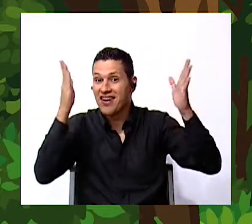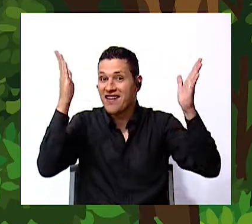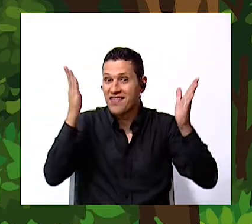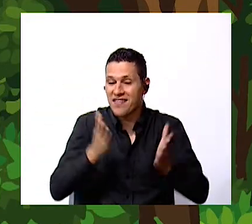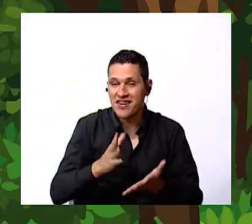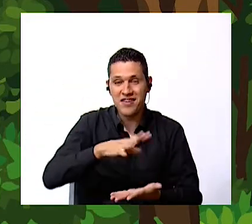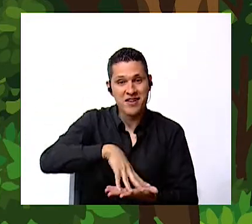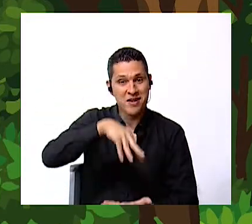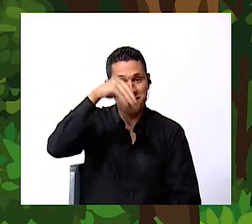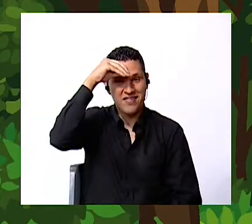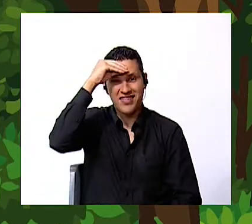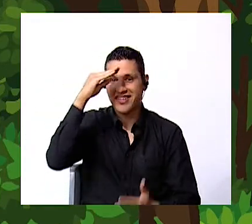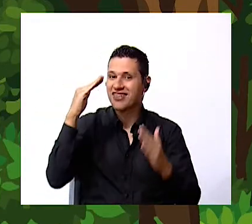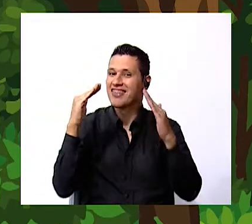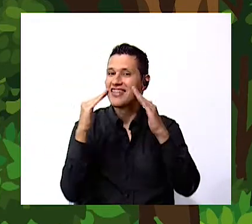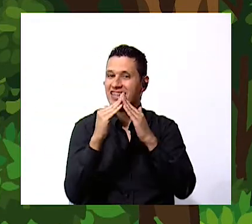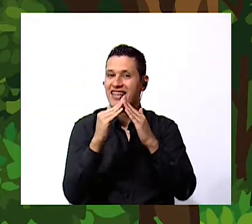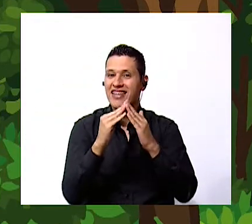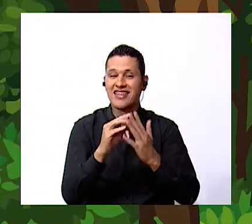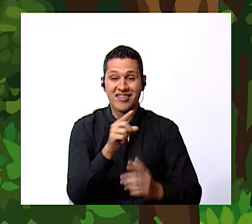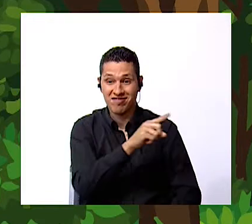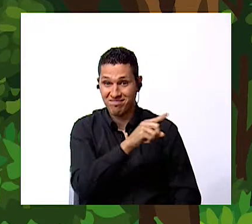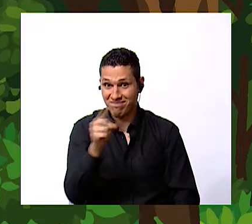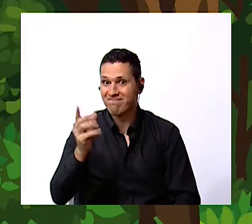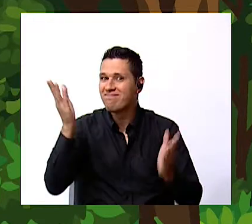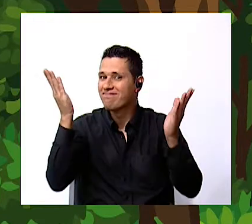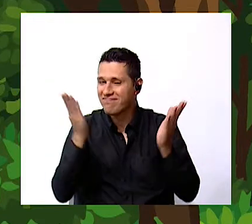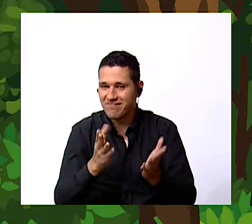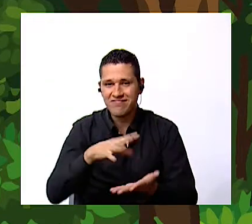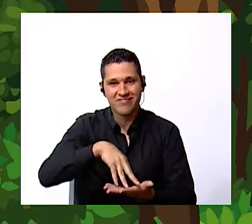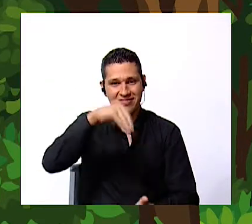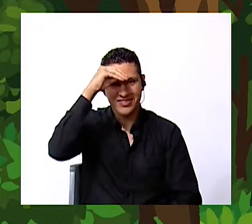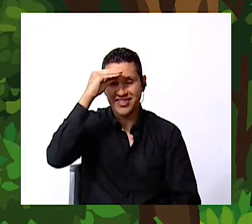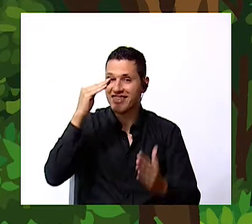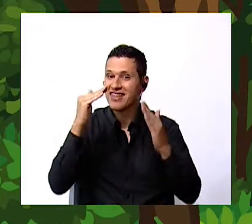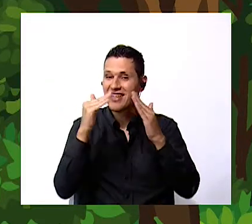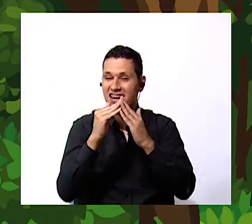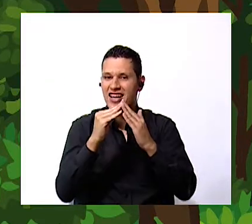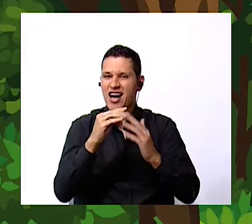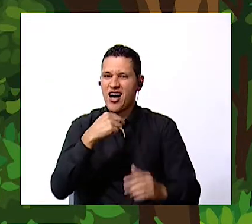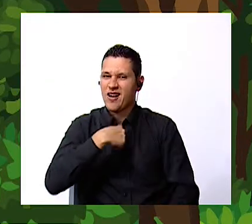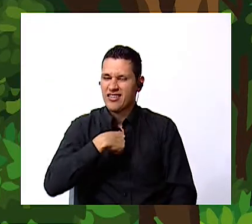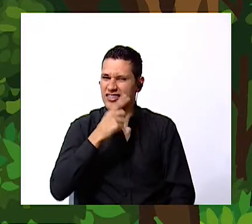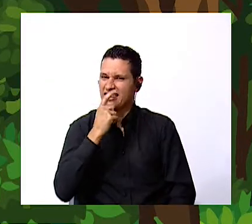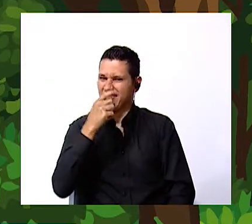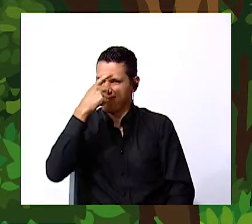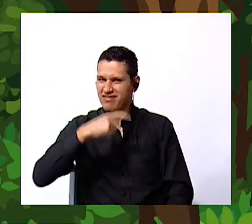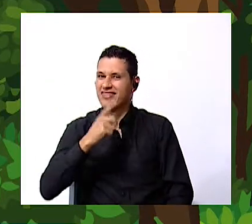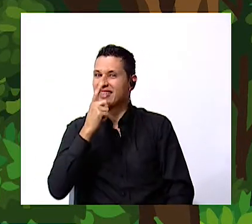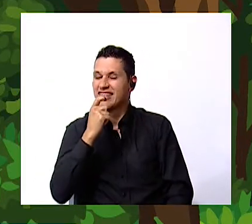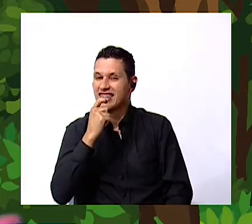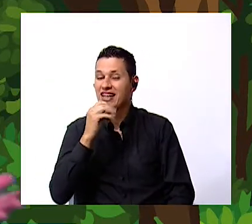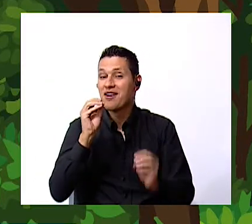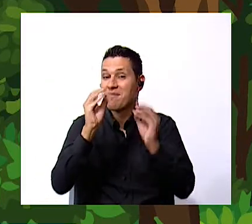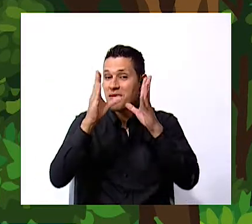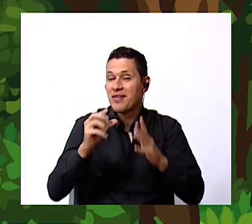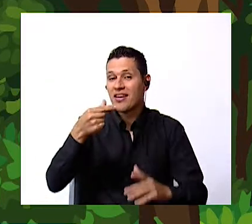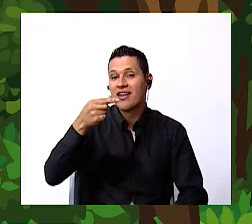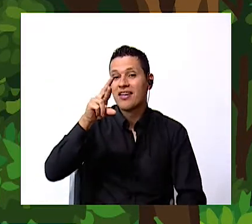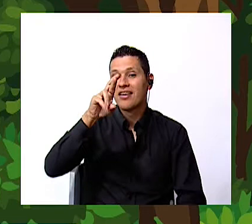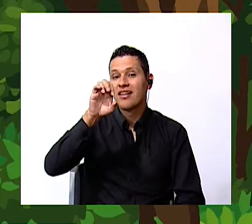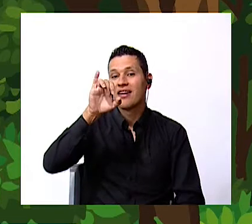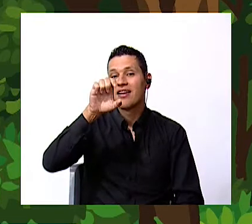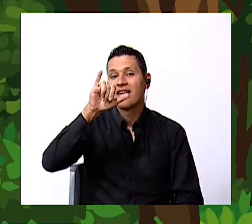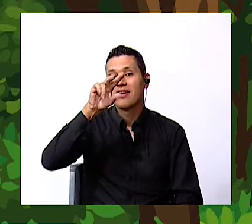it's me teacher Graven I'm so